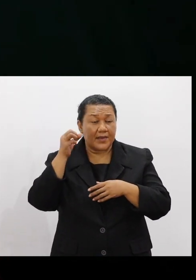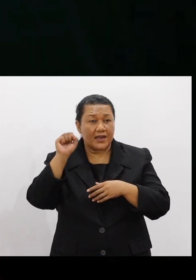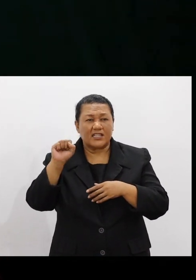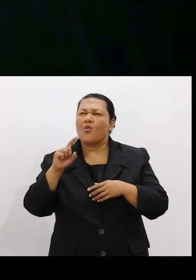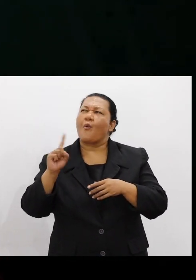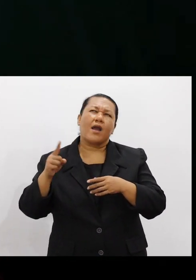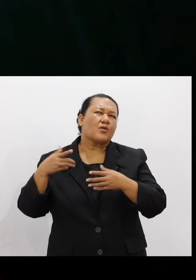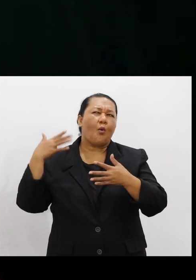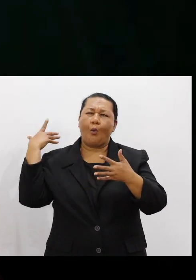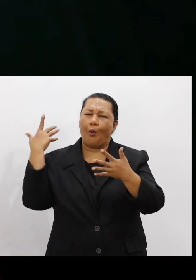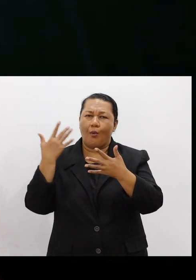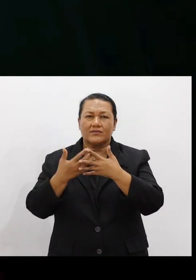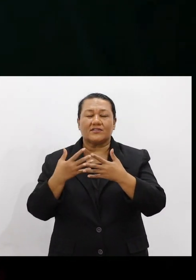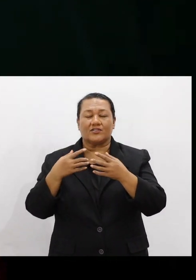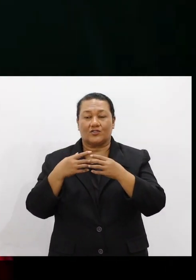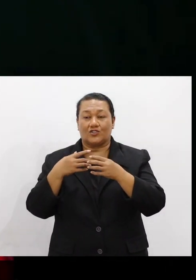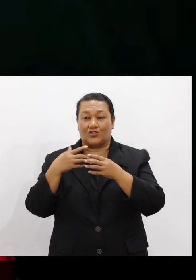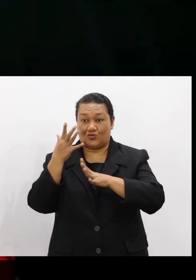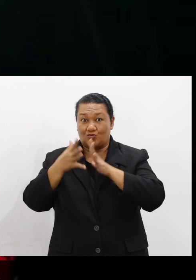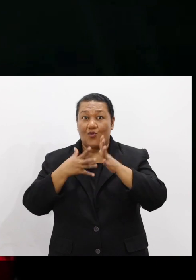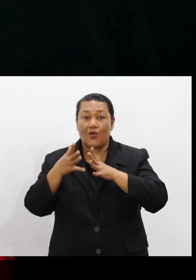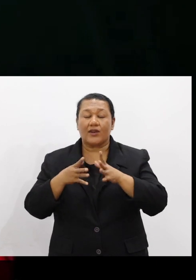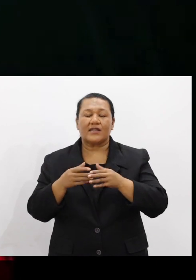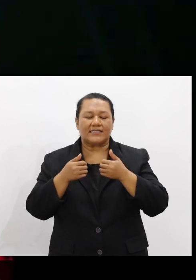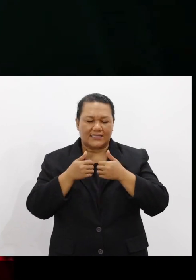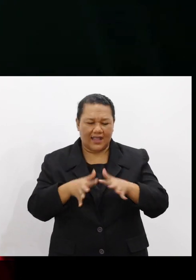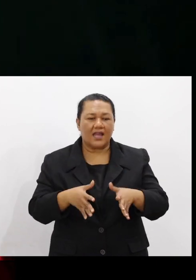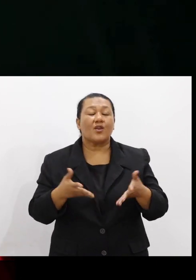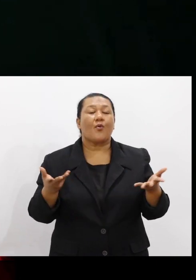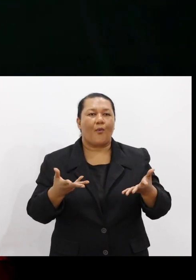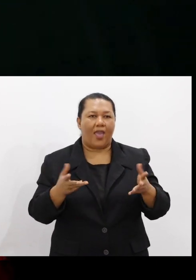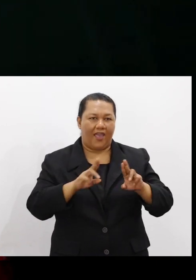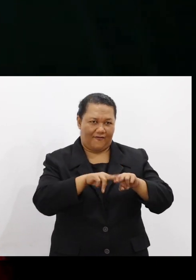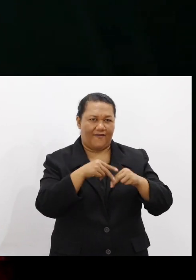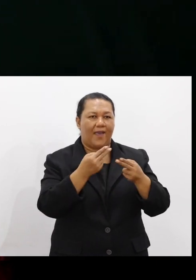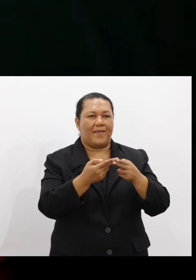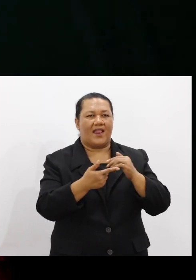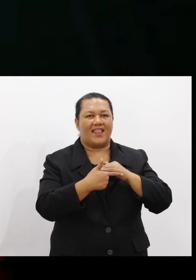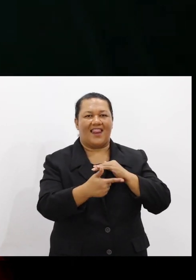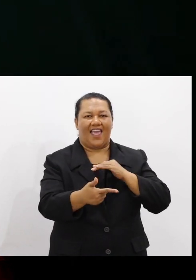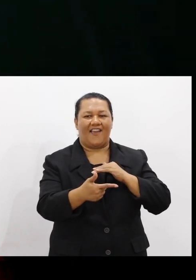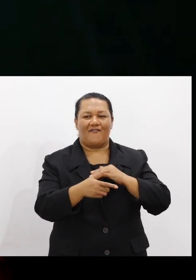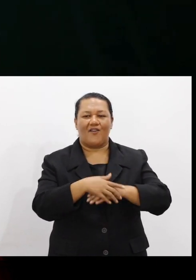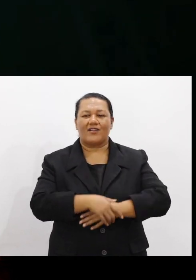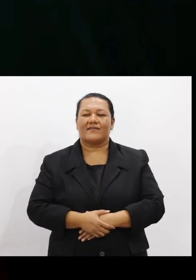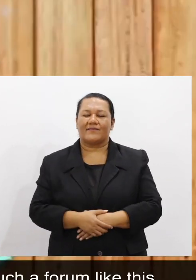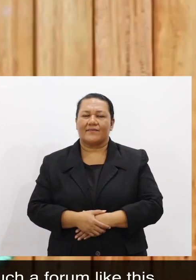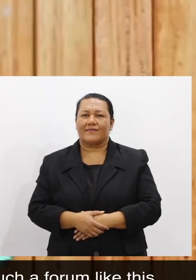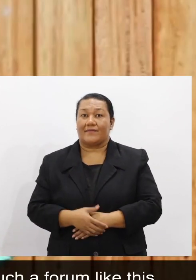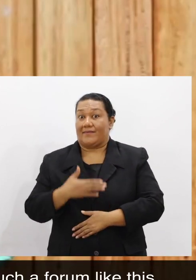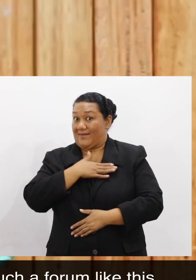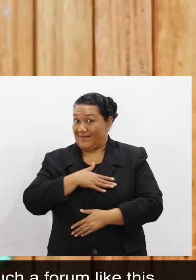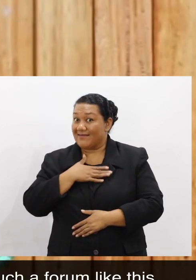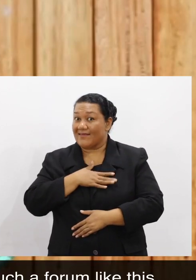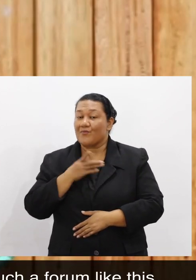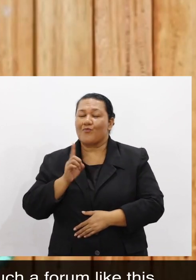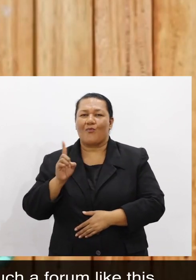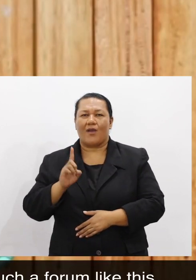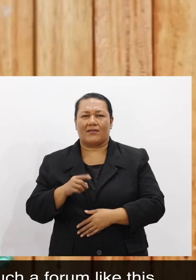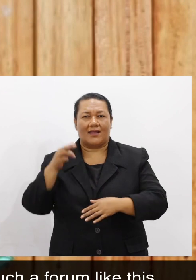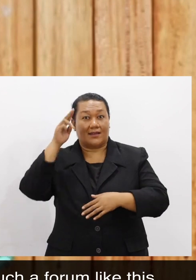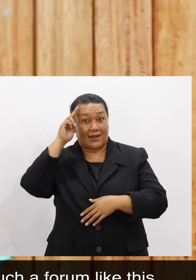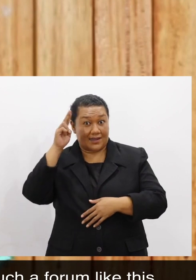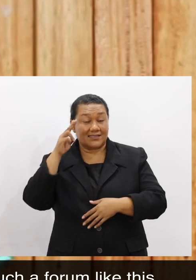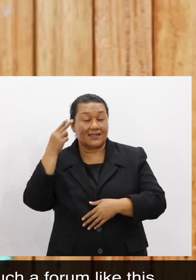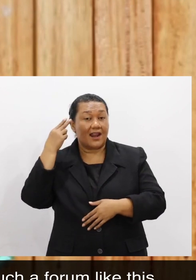reflectiveness, it's all, it's all, it all starts at the family level. I like the